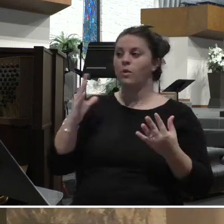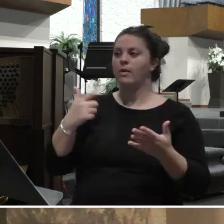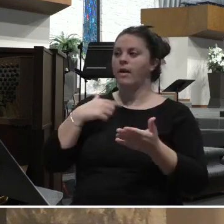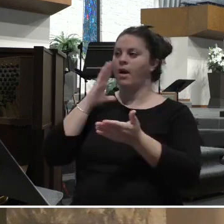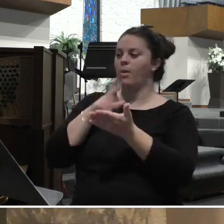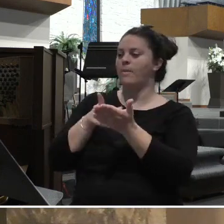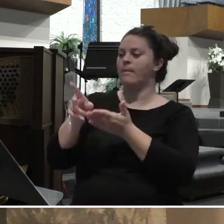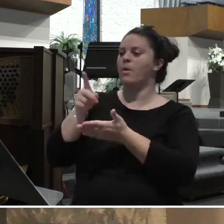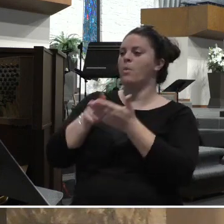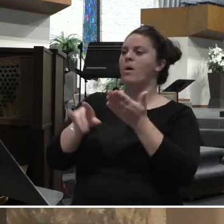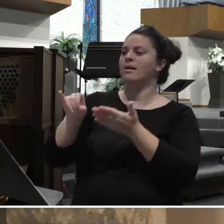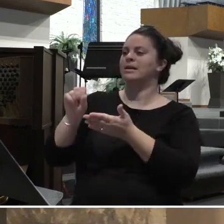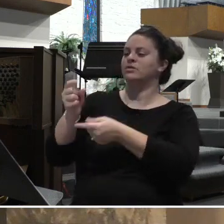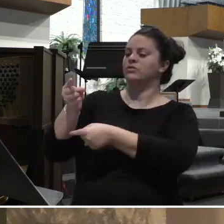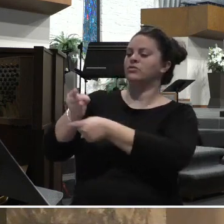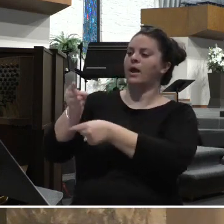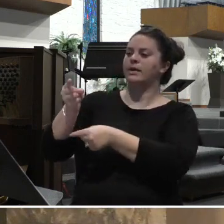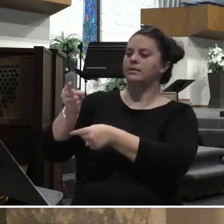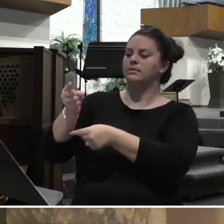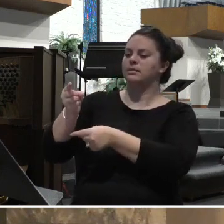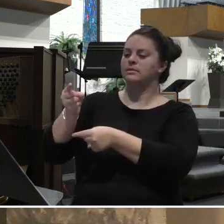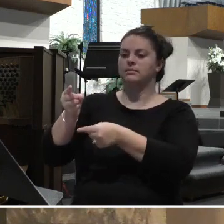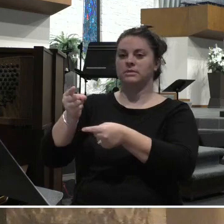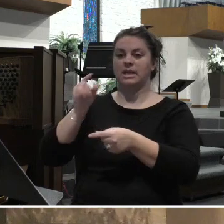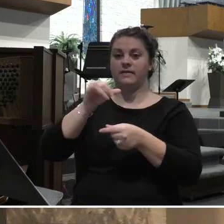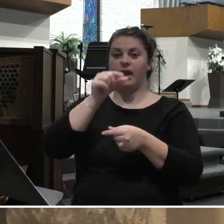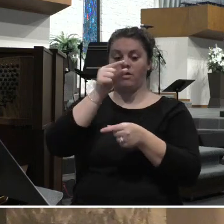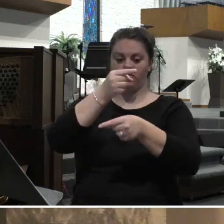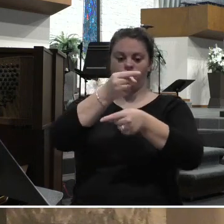And the Greek word that's used there, it means what is just.